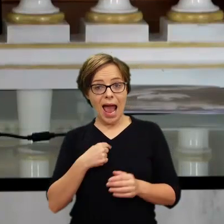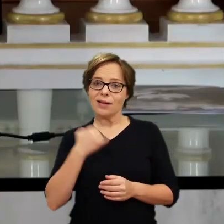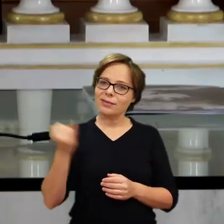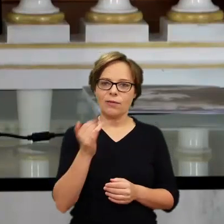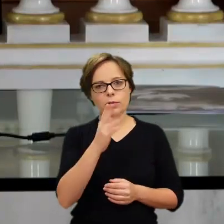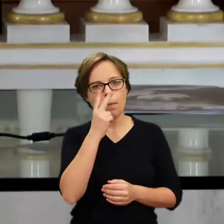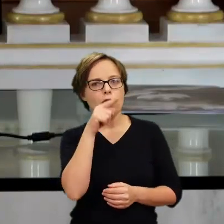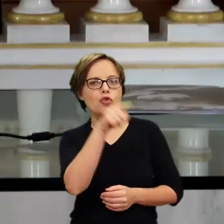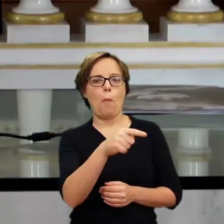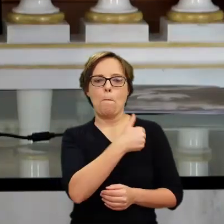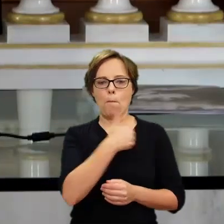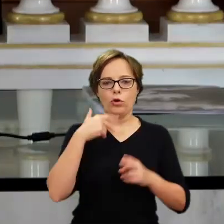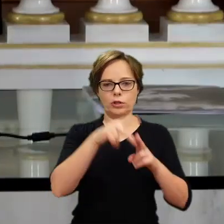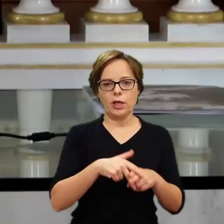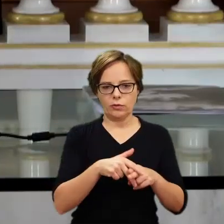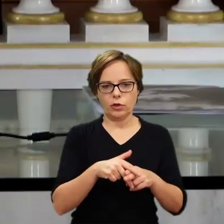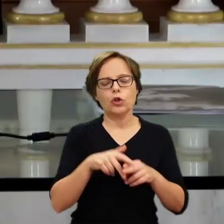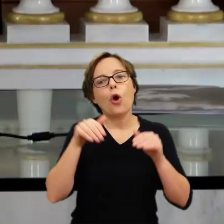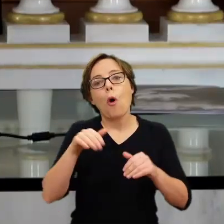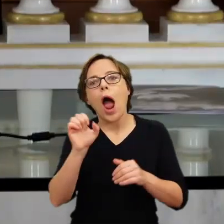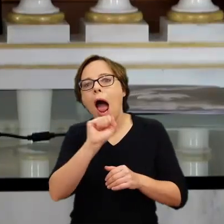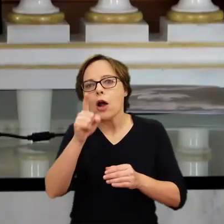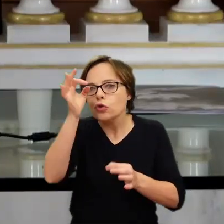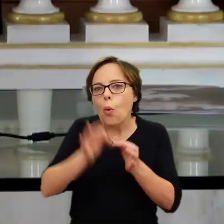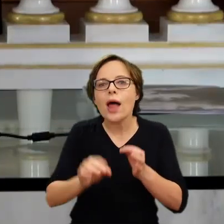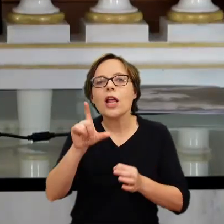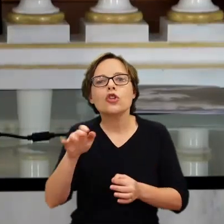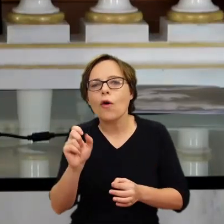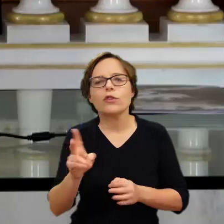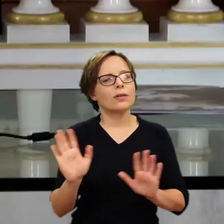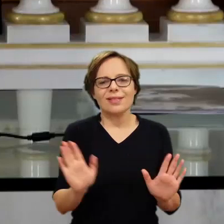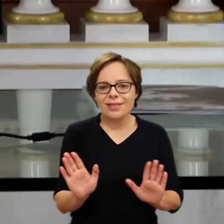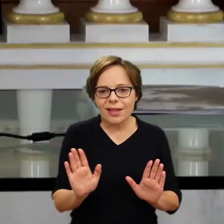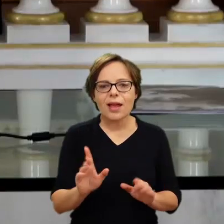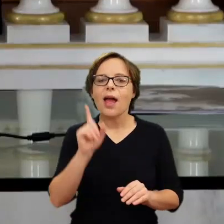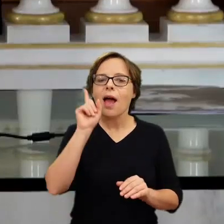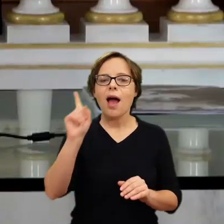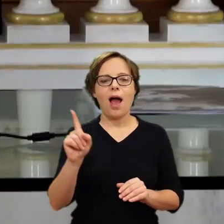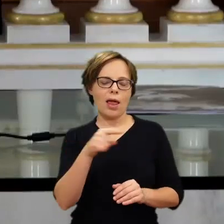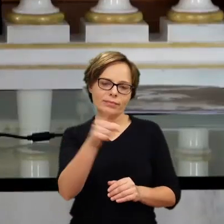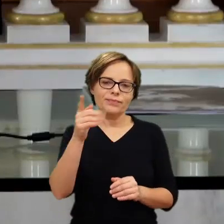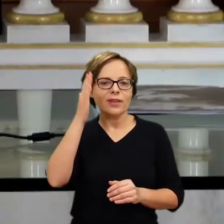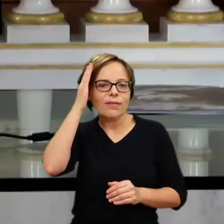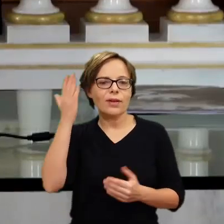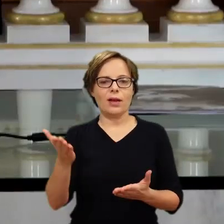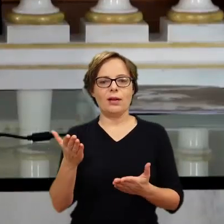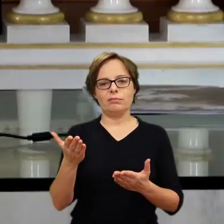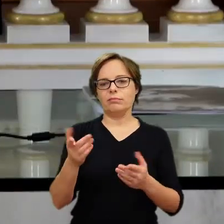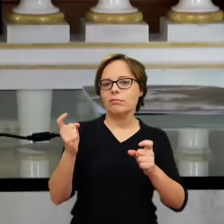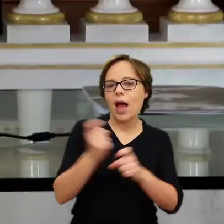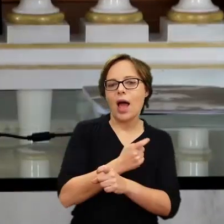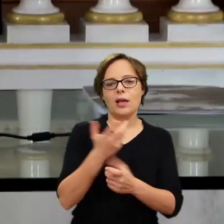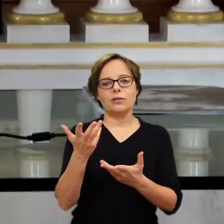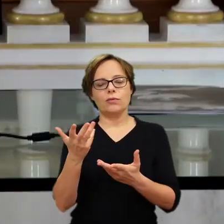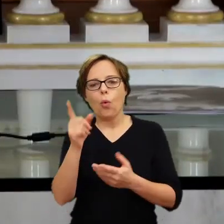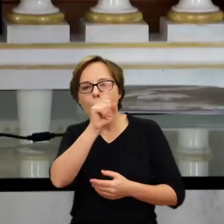Maybe not necessarily as specific as Elisovczyk, but, you know, the idea of this image of, you know, a country and